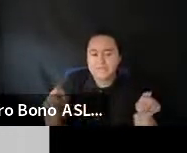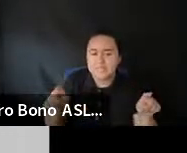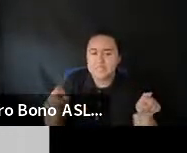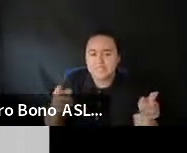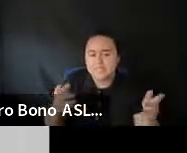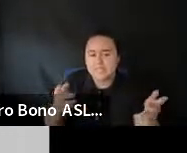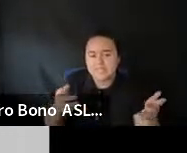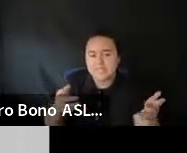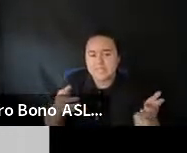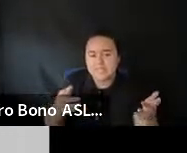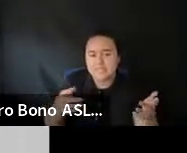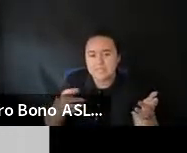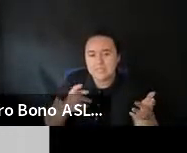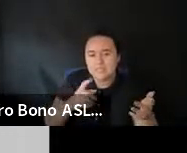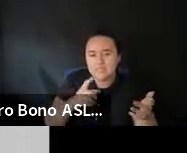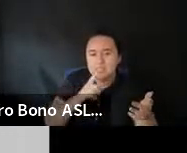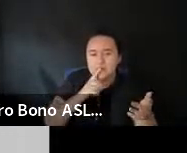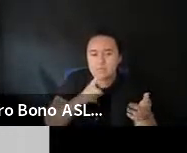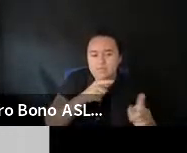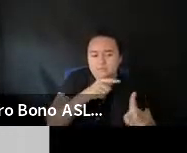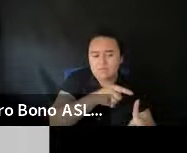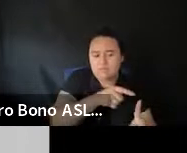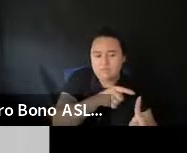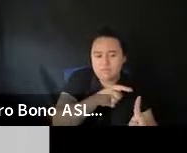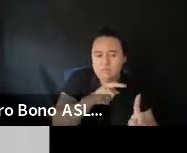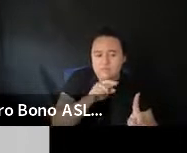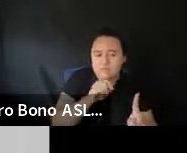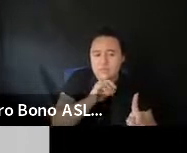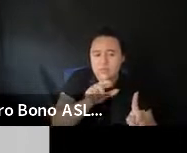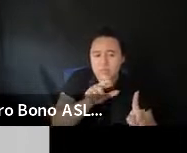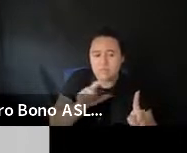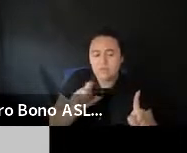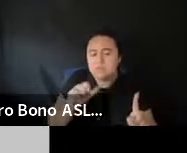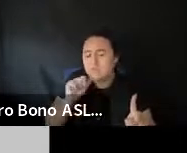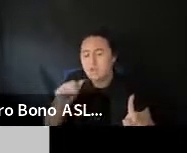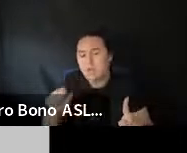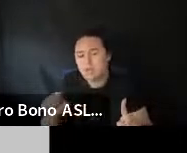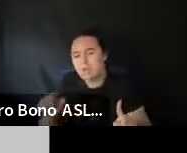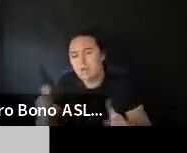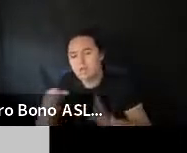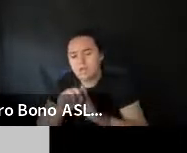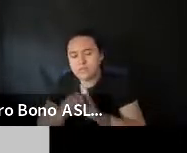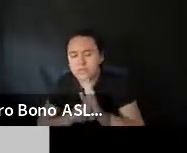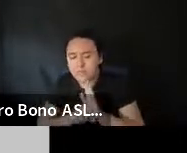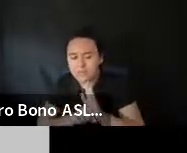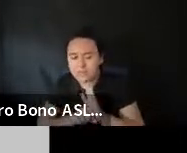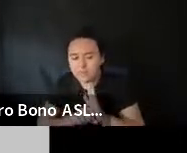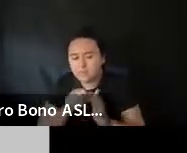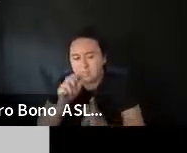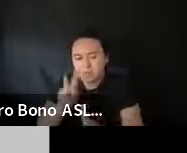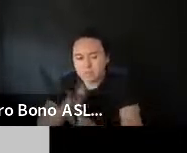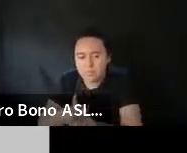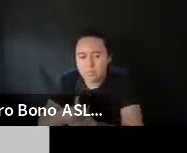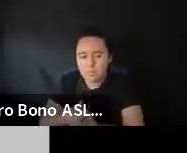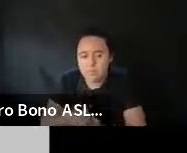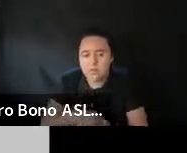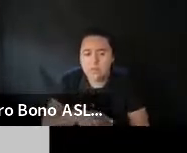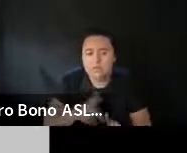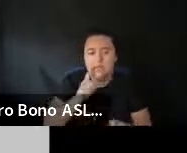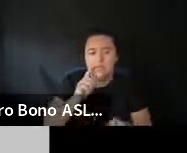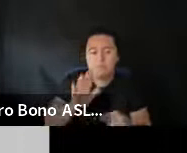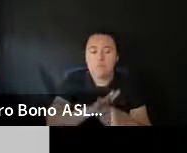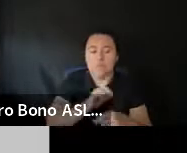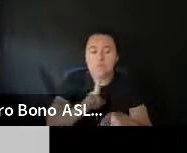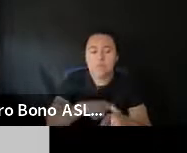Are. Are germane to Illinois. But not every other state. Specifically. Uh. You know. Feature films.